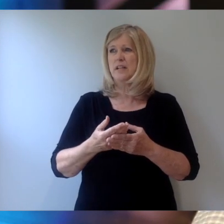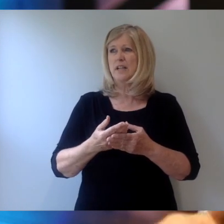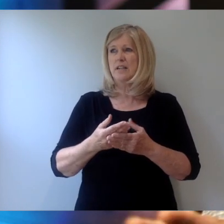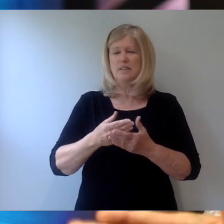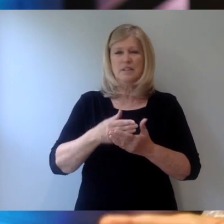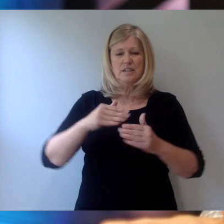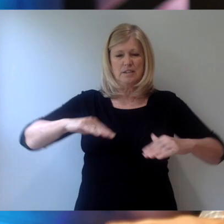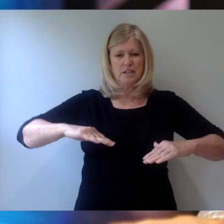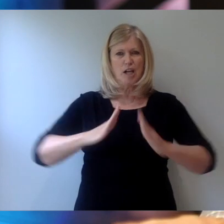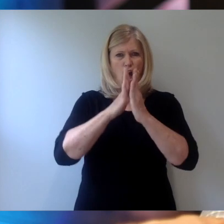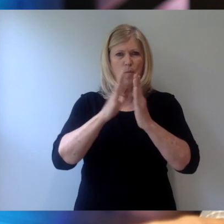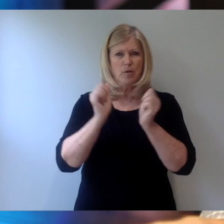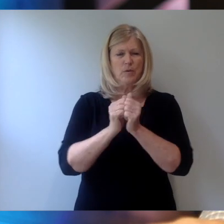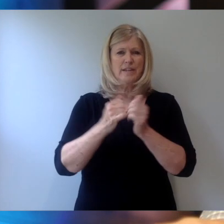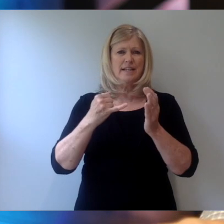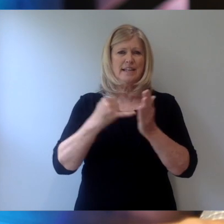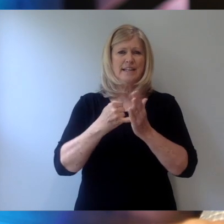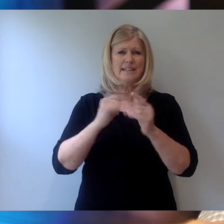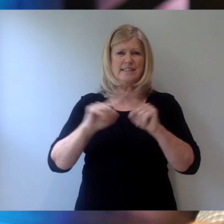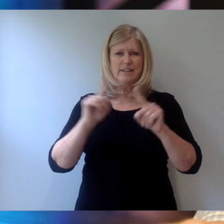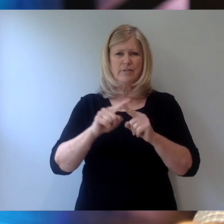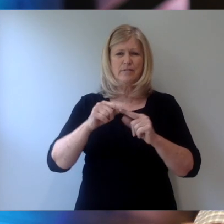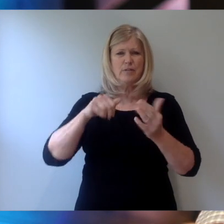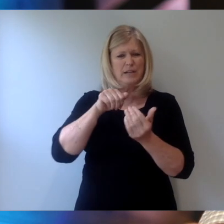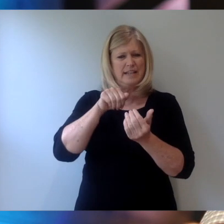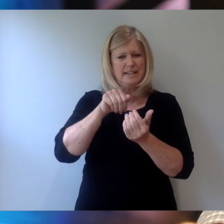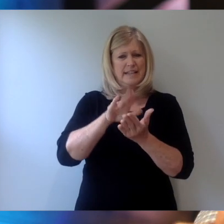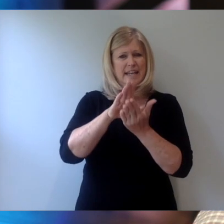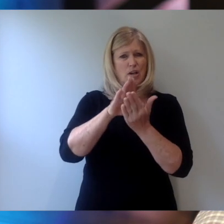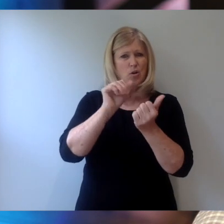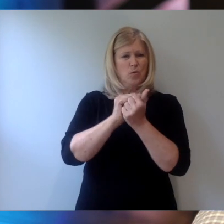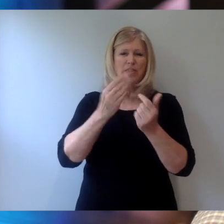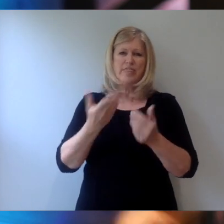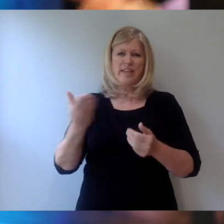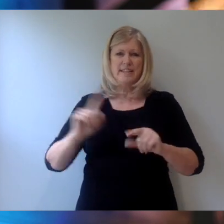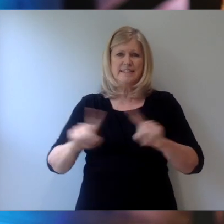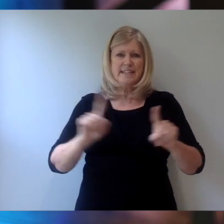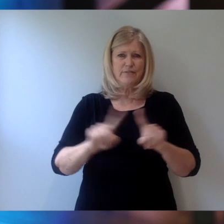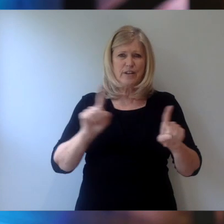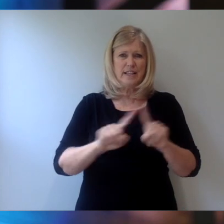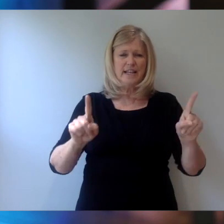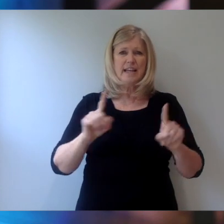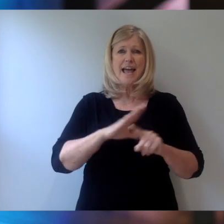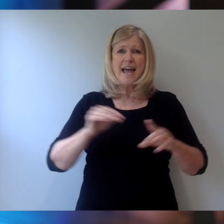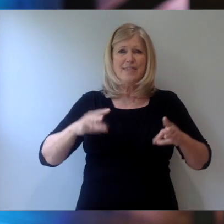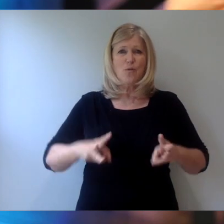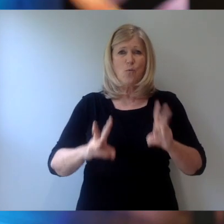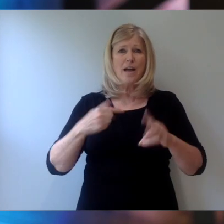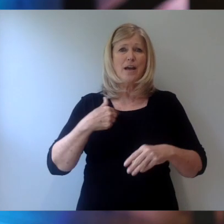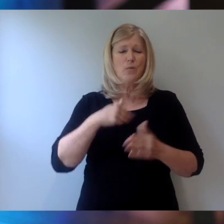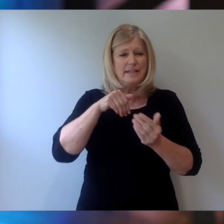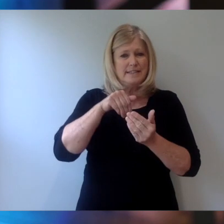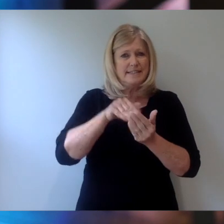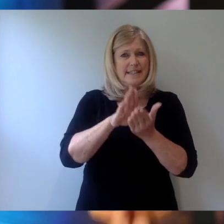We deal with things differently and the way that we deal with things